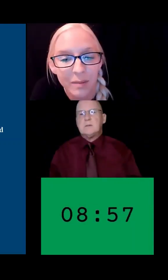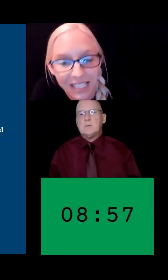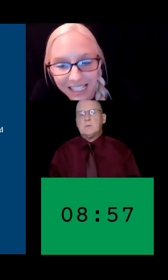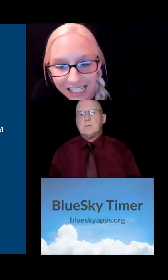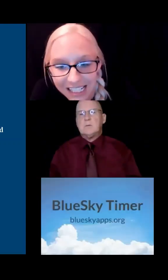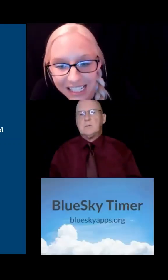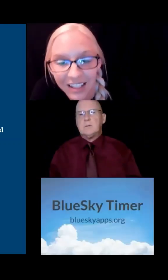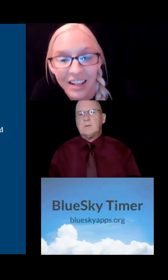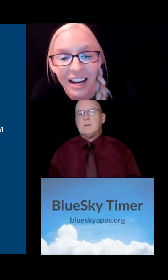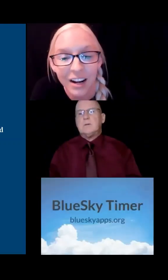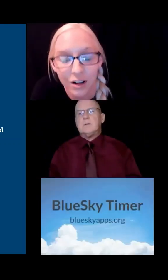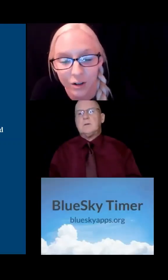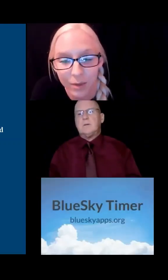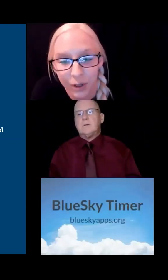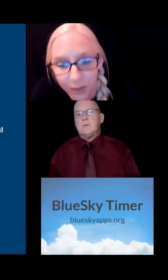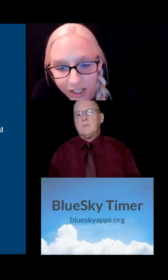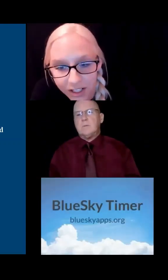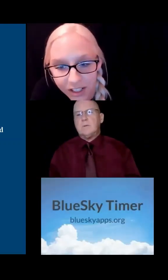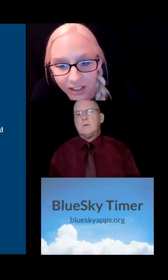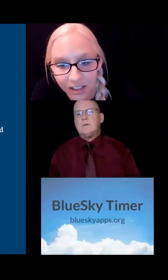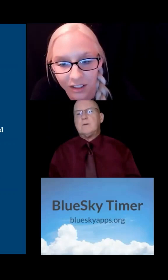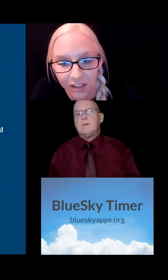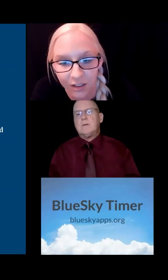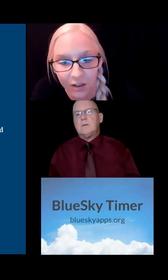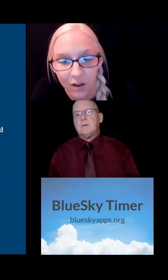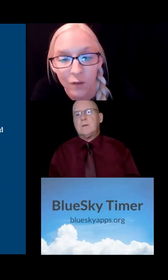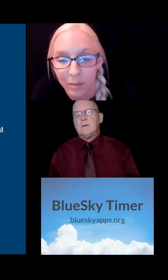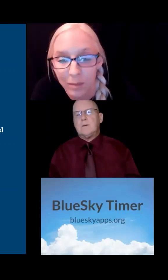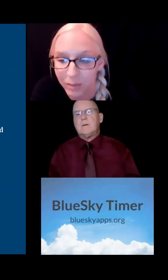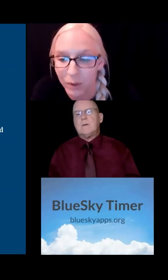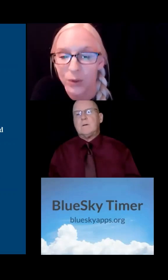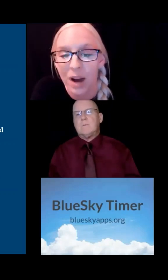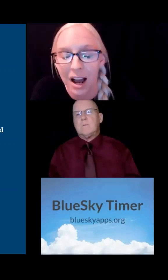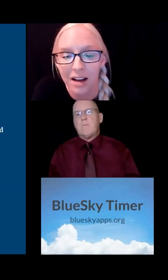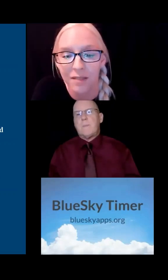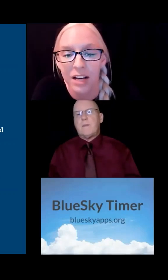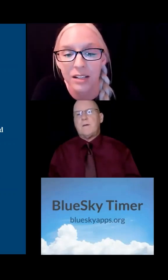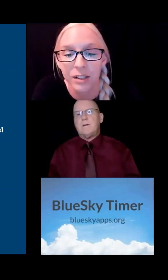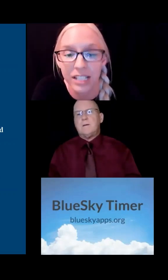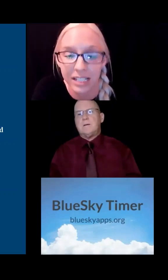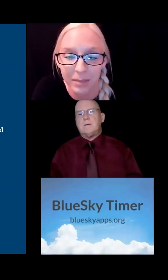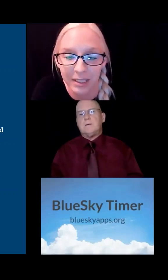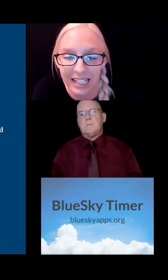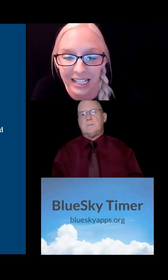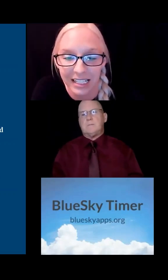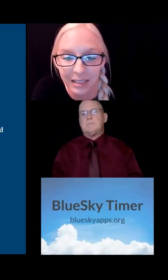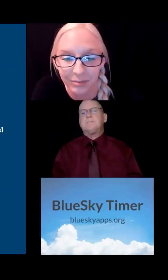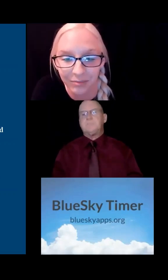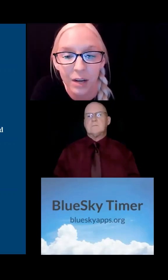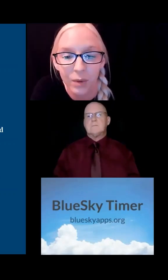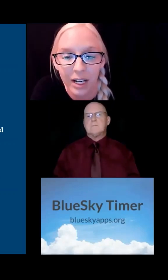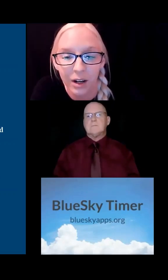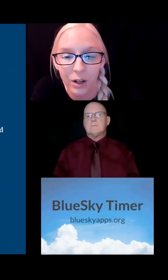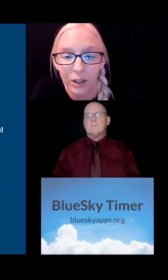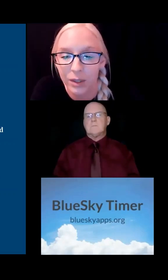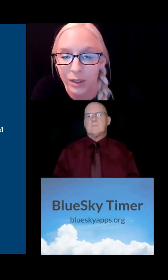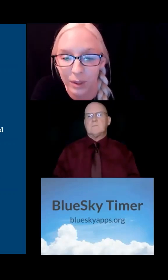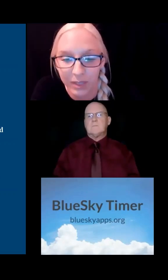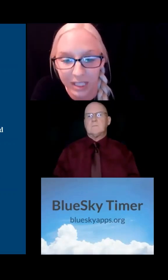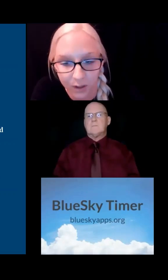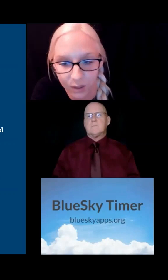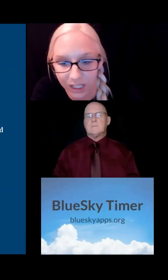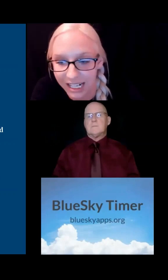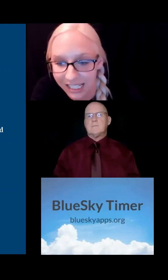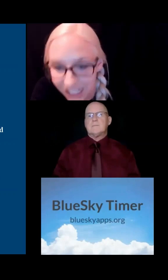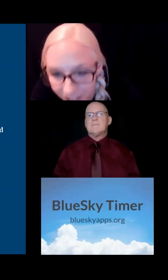working with businesses and entrepreneurs for people who have disabilities. We are going to